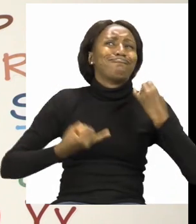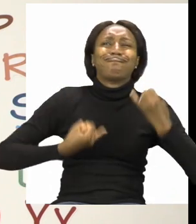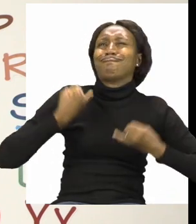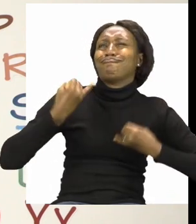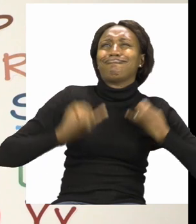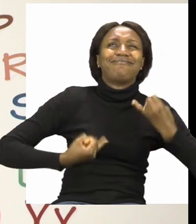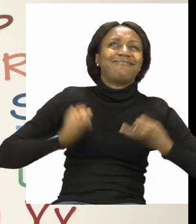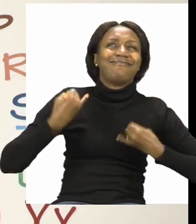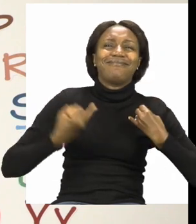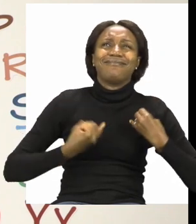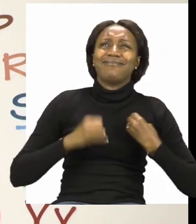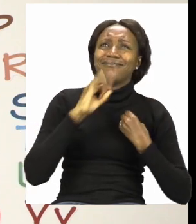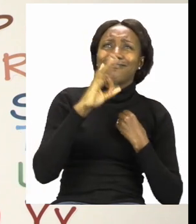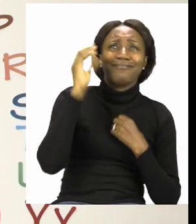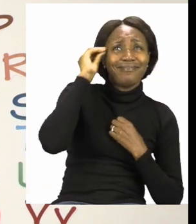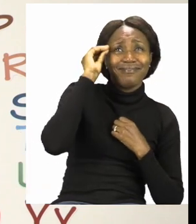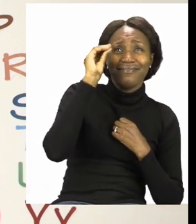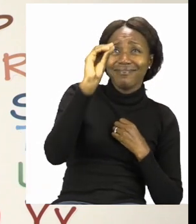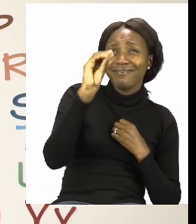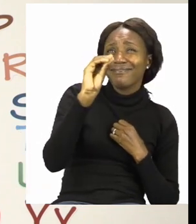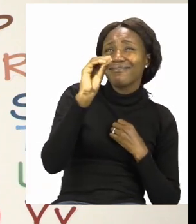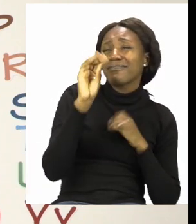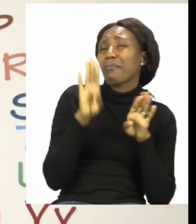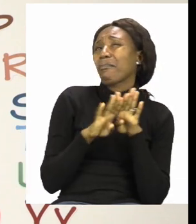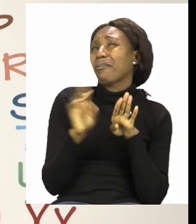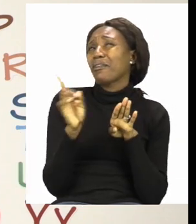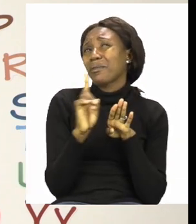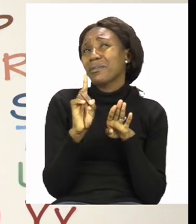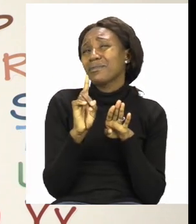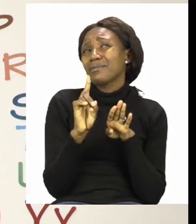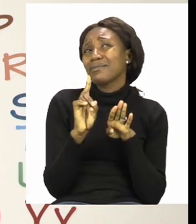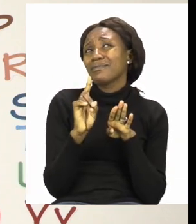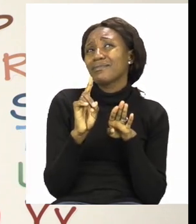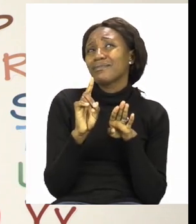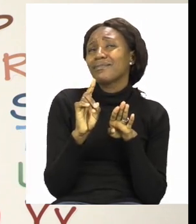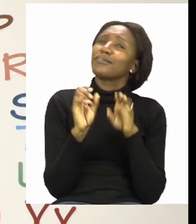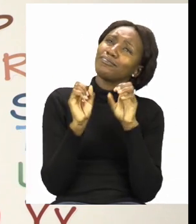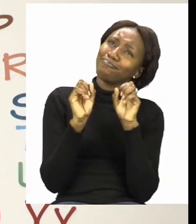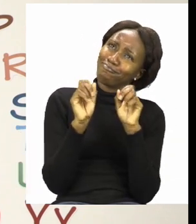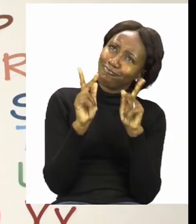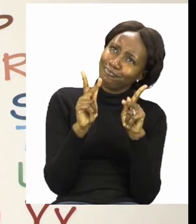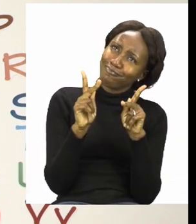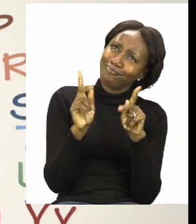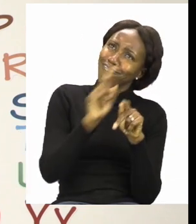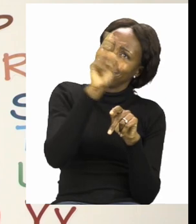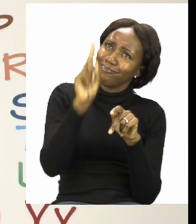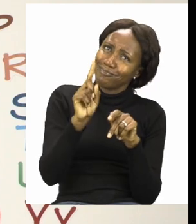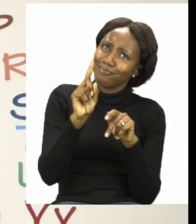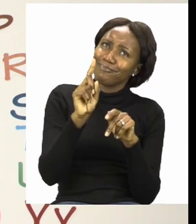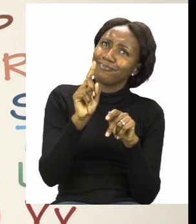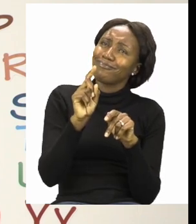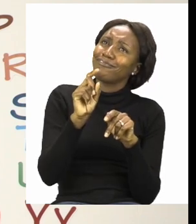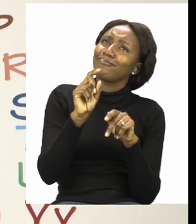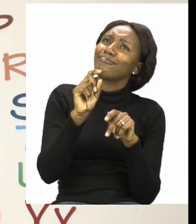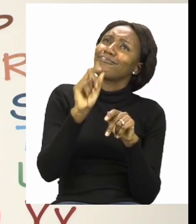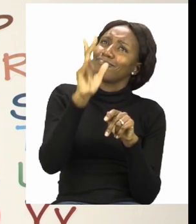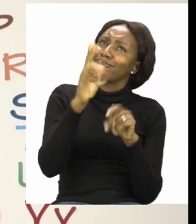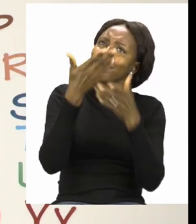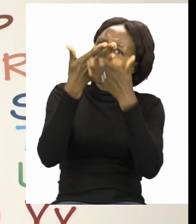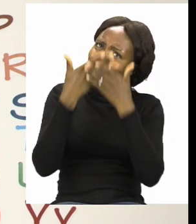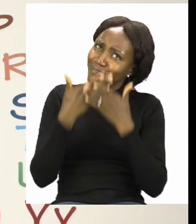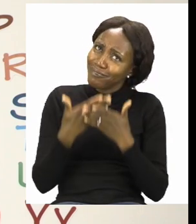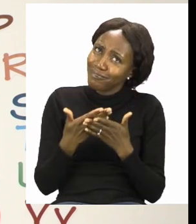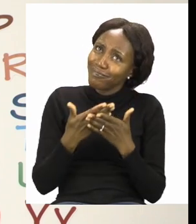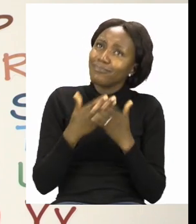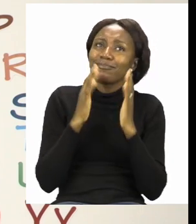if you're not sure what to do or you don't know, that's okay. You can always ask for help. Just make sure you